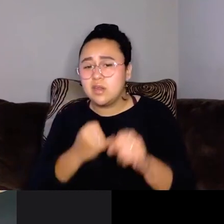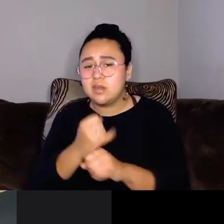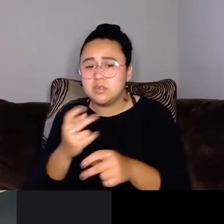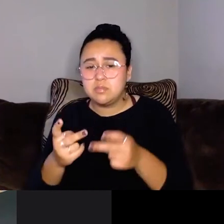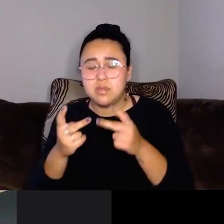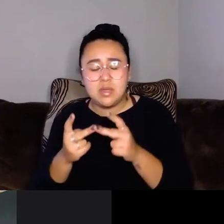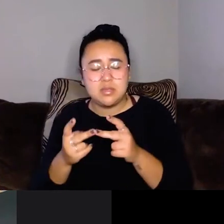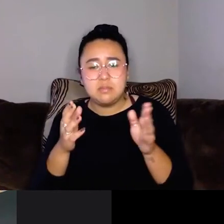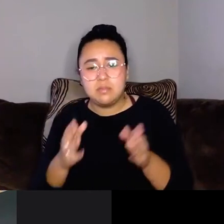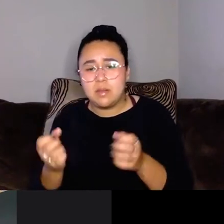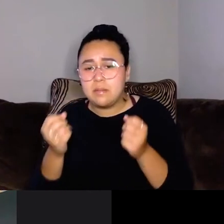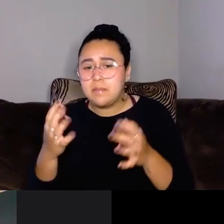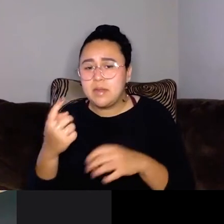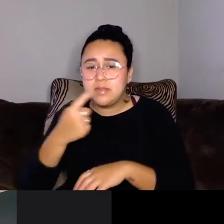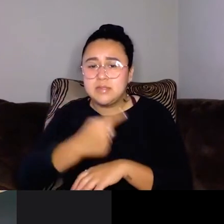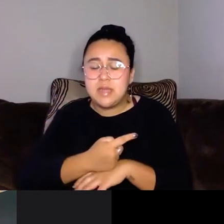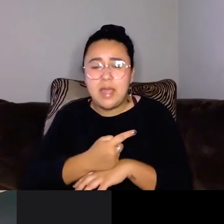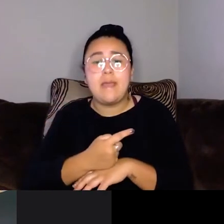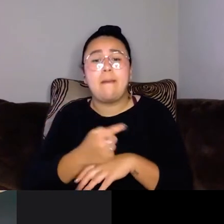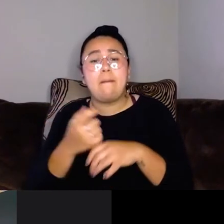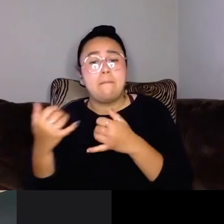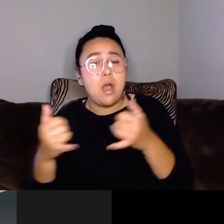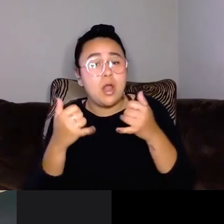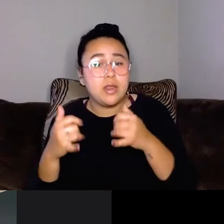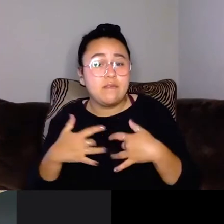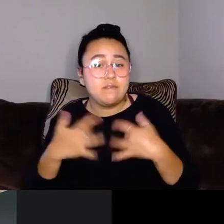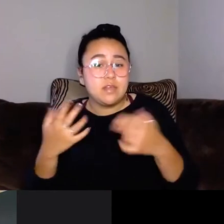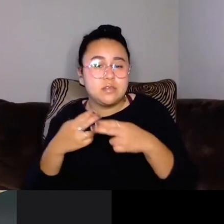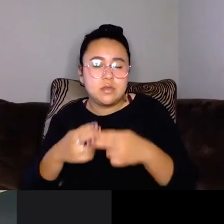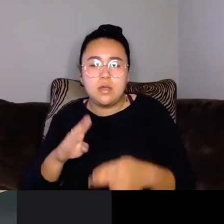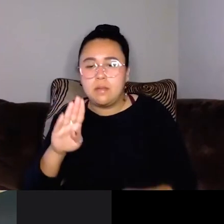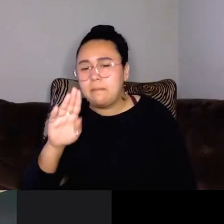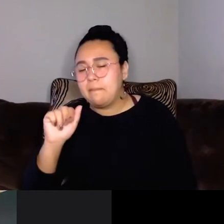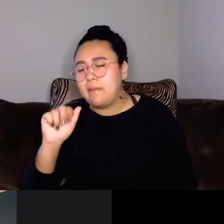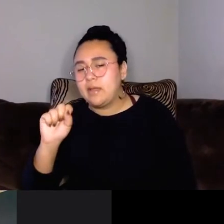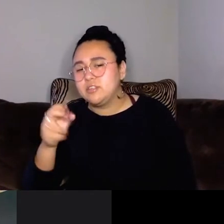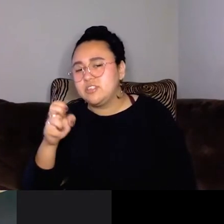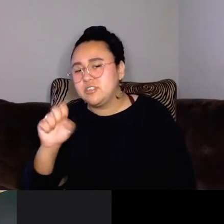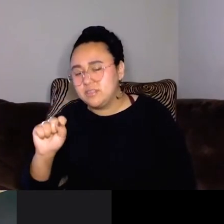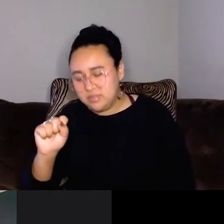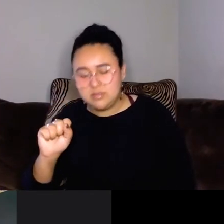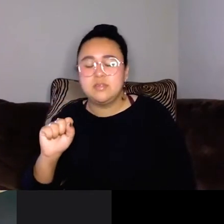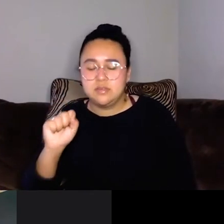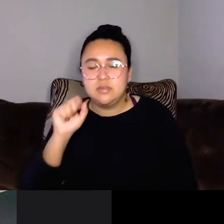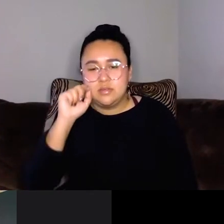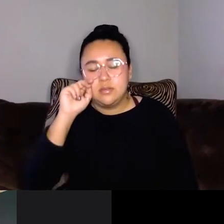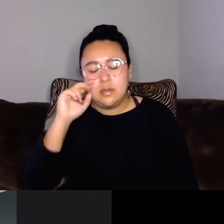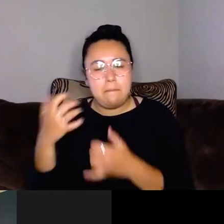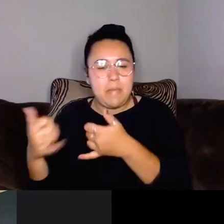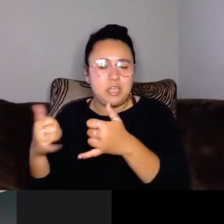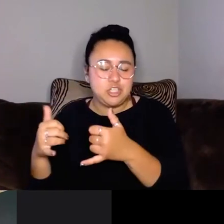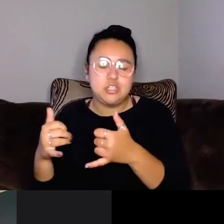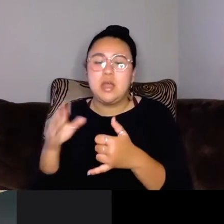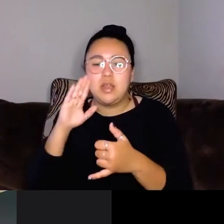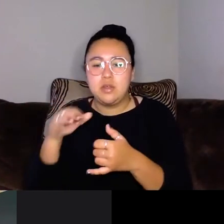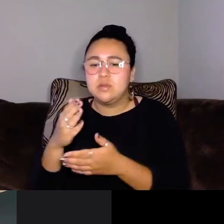these multi-day party events, um, that are known as the bashes. And, um, and I know that some of